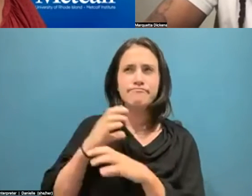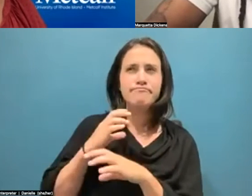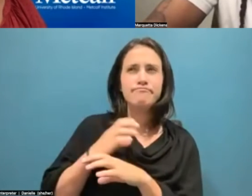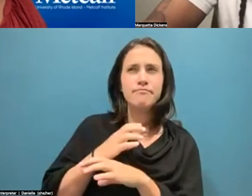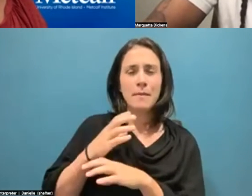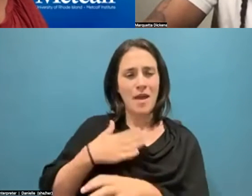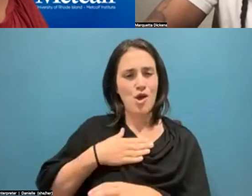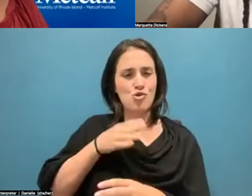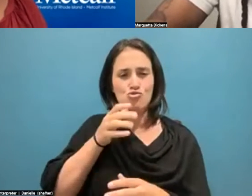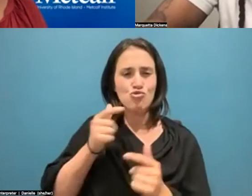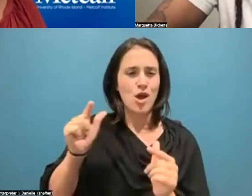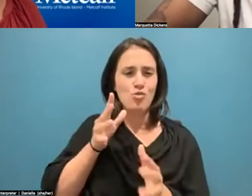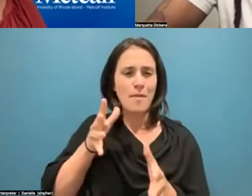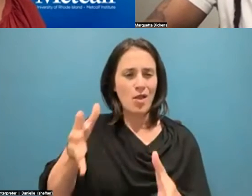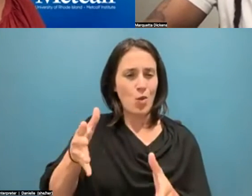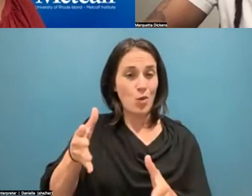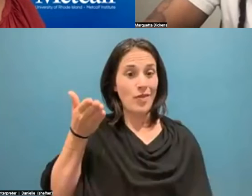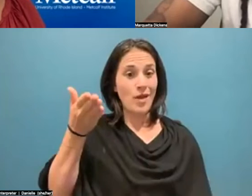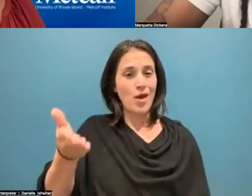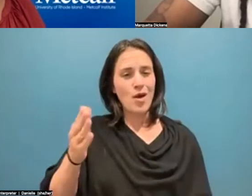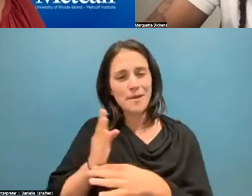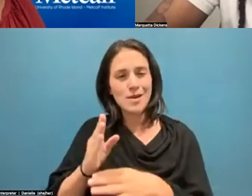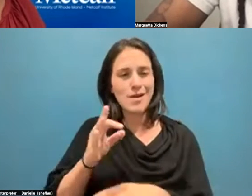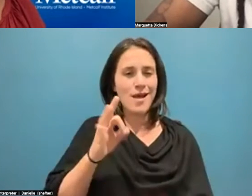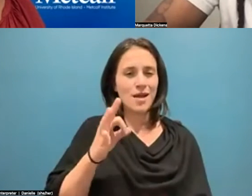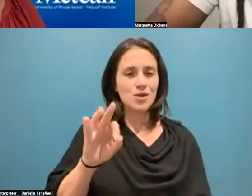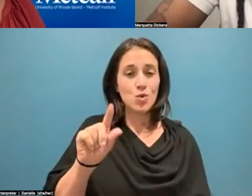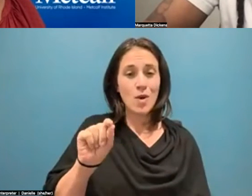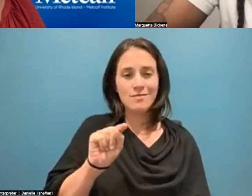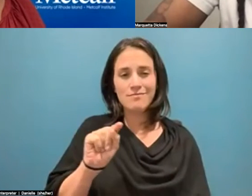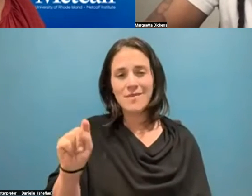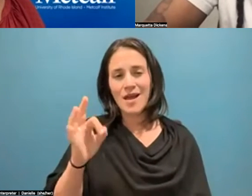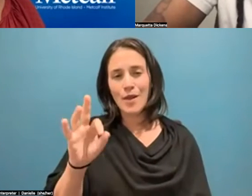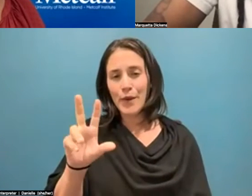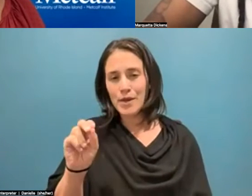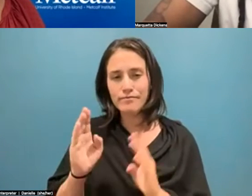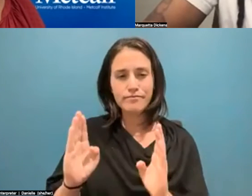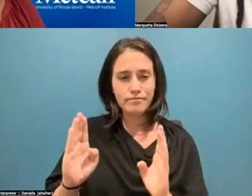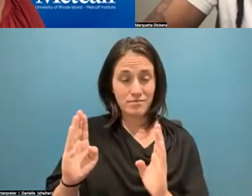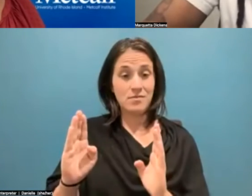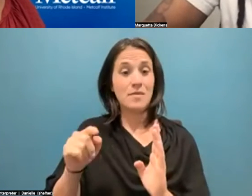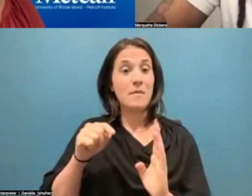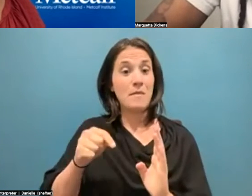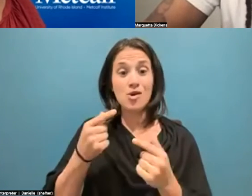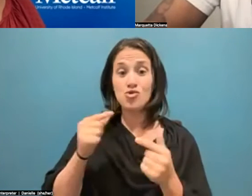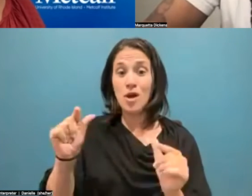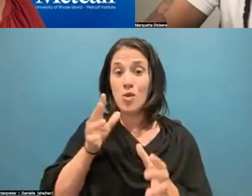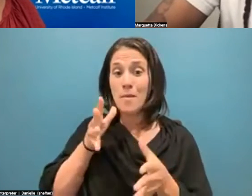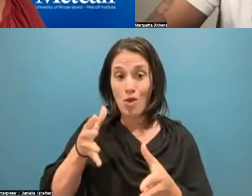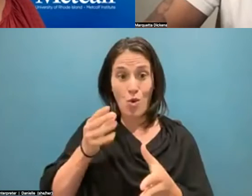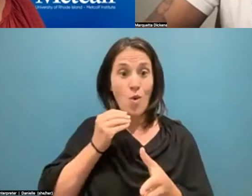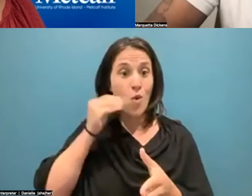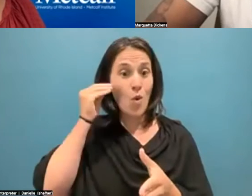1920 and 1930. And so from there, my great-grandmother's home is still there. She was an